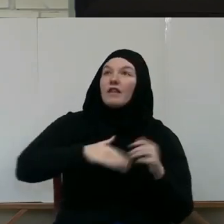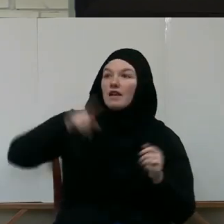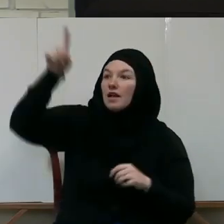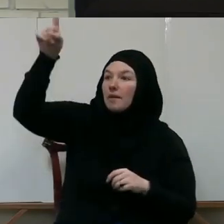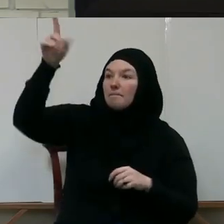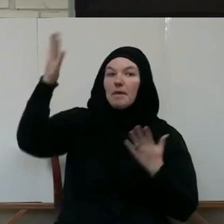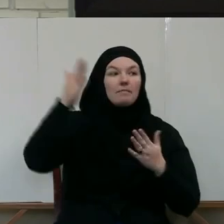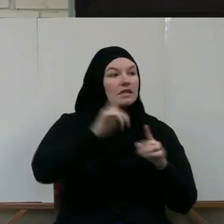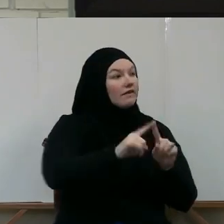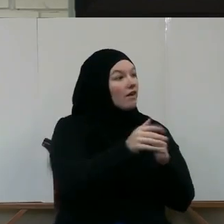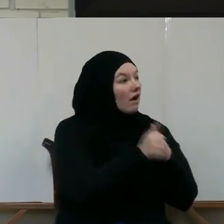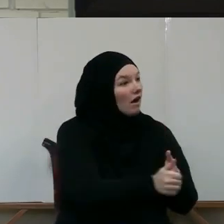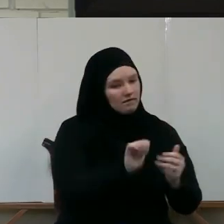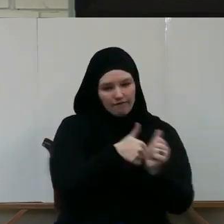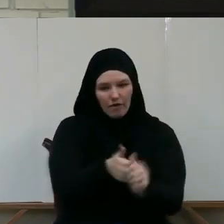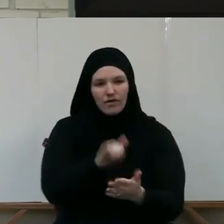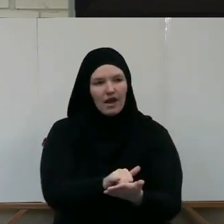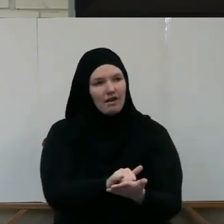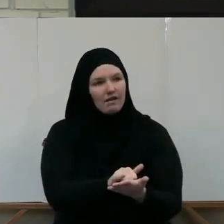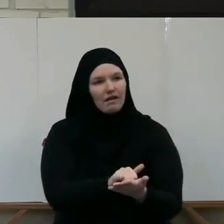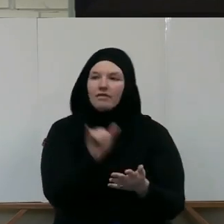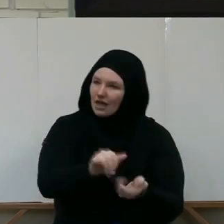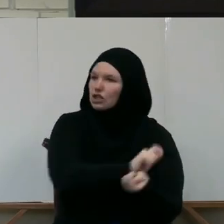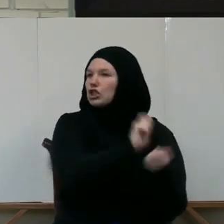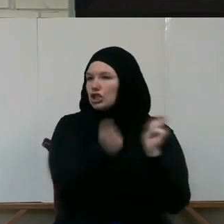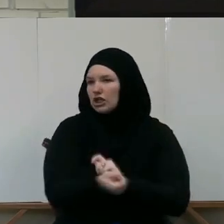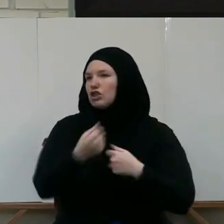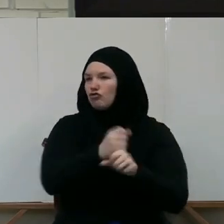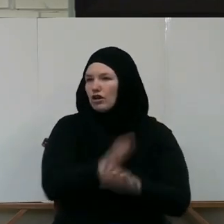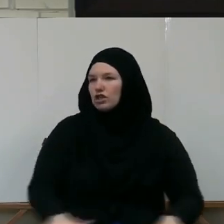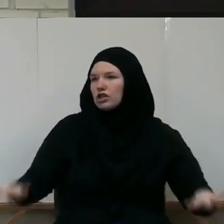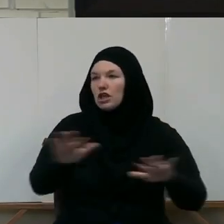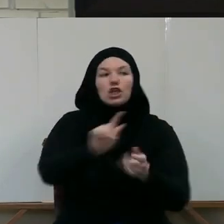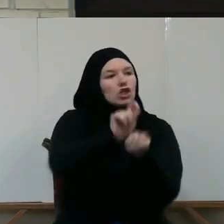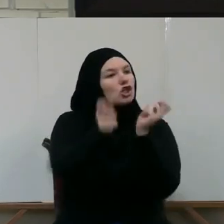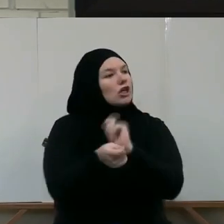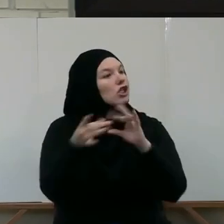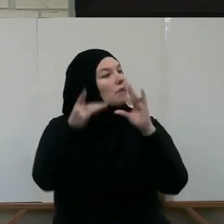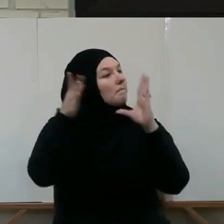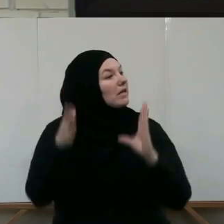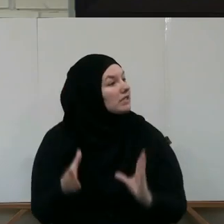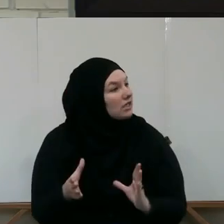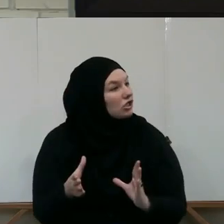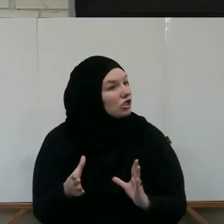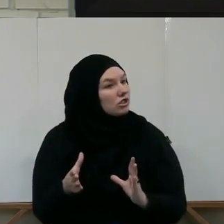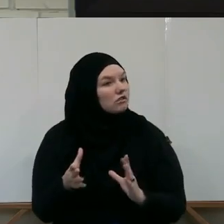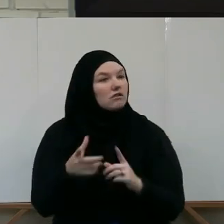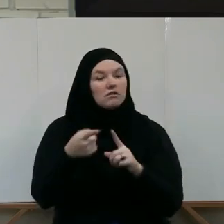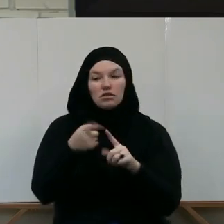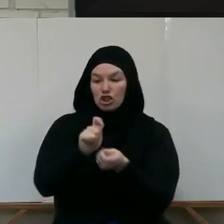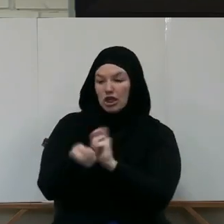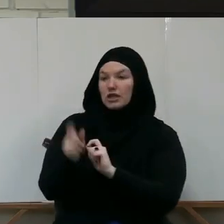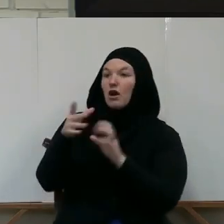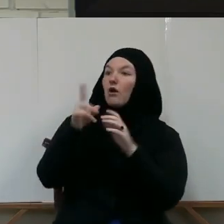sent down By discounting the message of the Prophet For any other message By giving